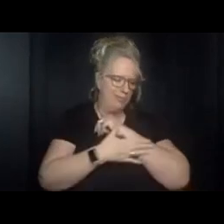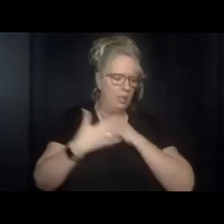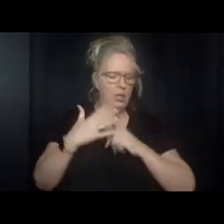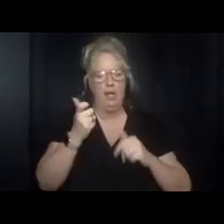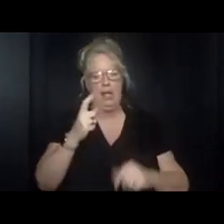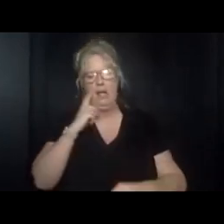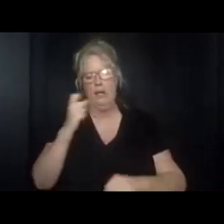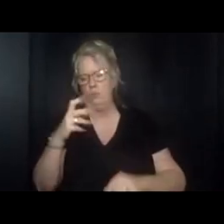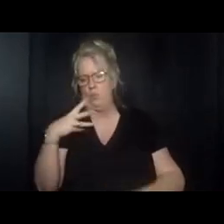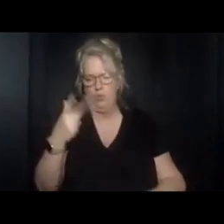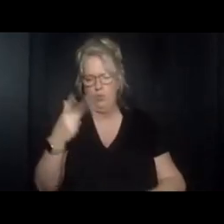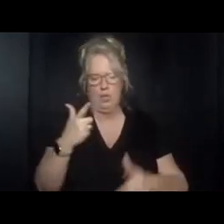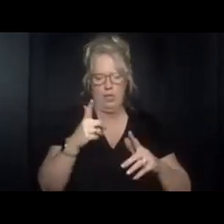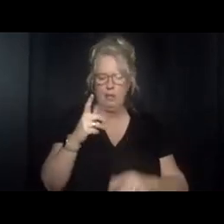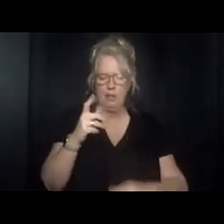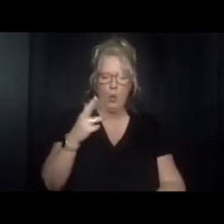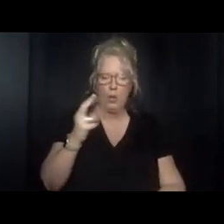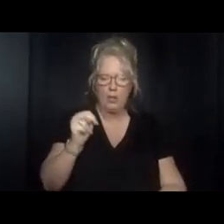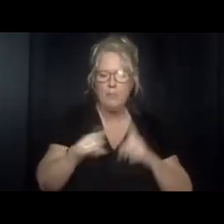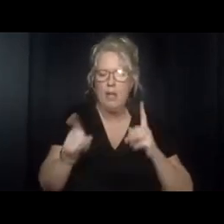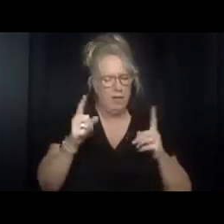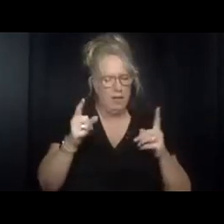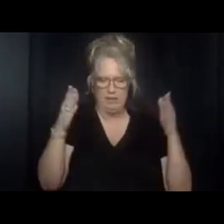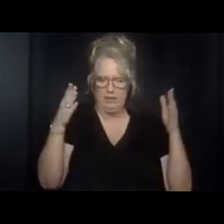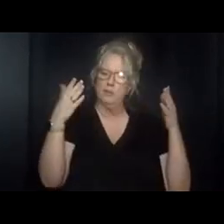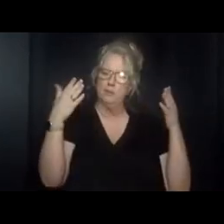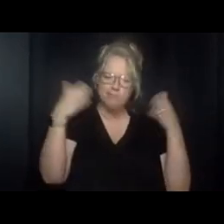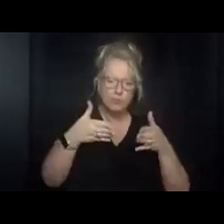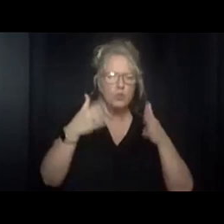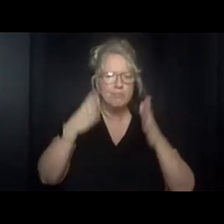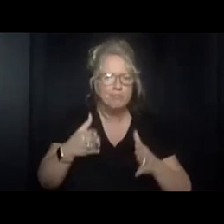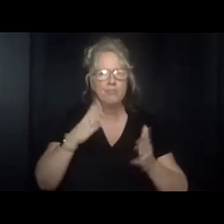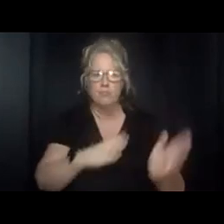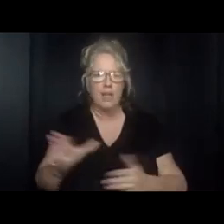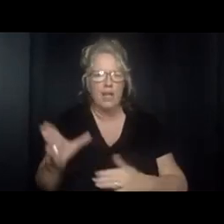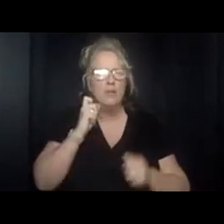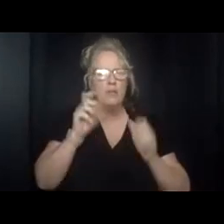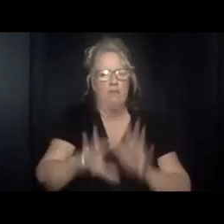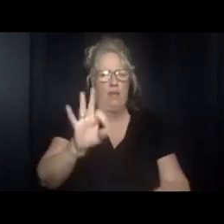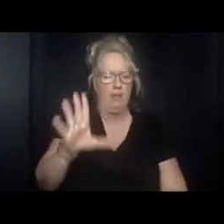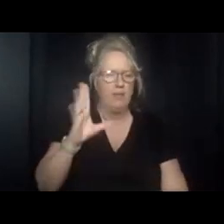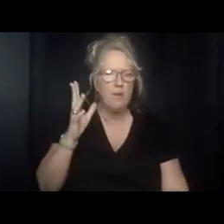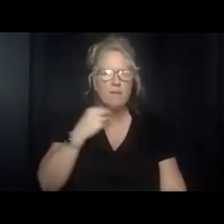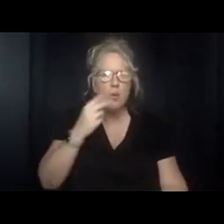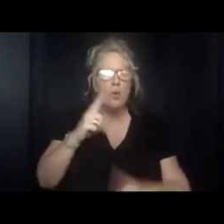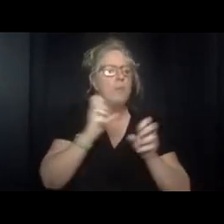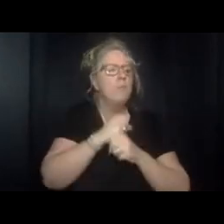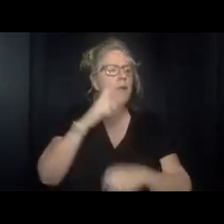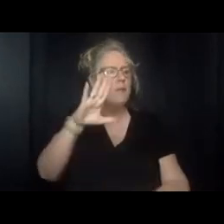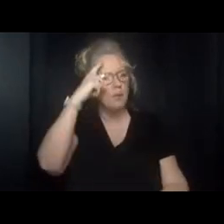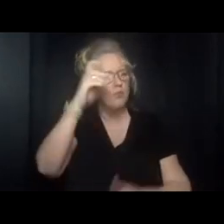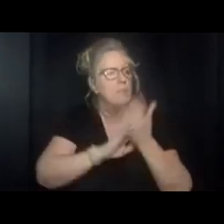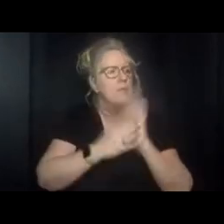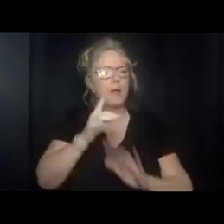david currently is a person-centered planner who loves to help individuals find their voice and help them make their hopes and dreams a reality